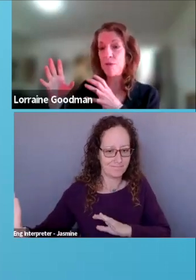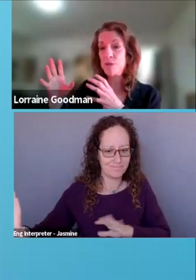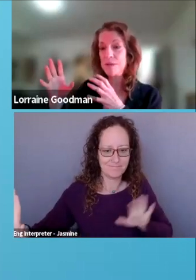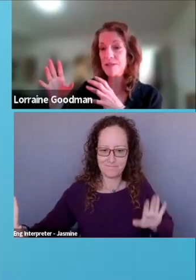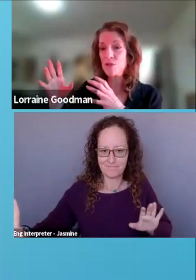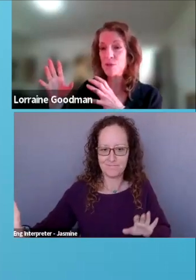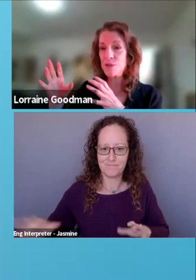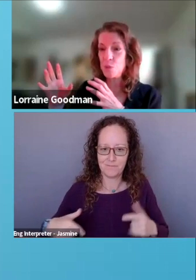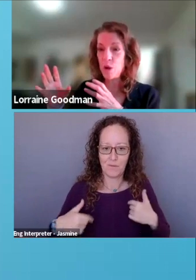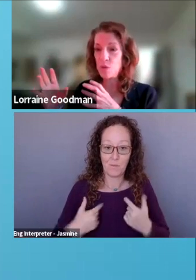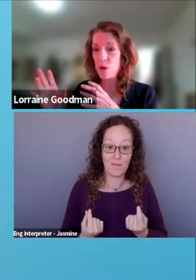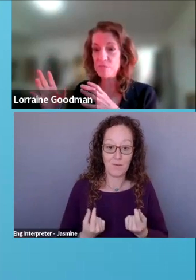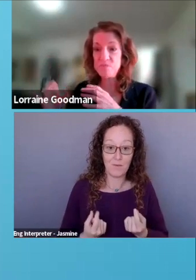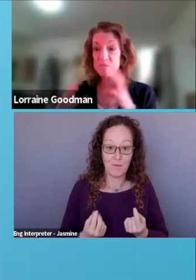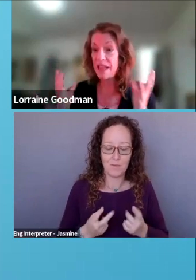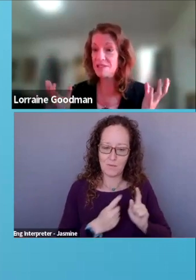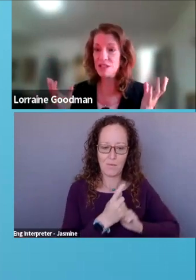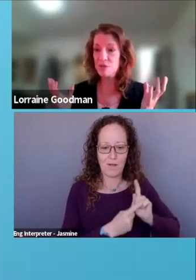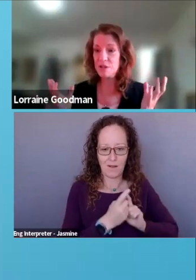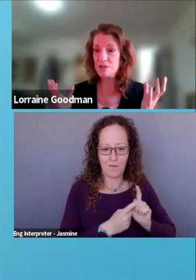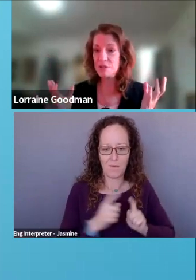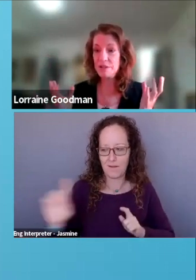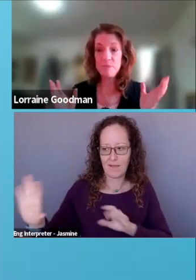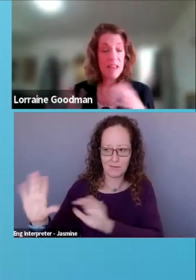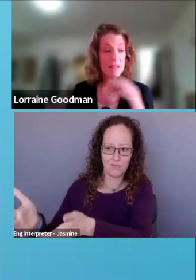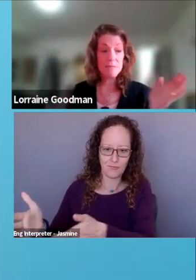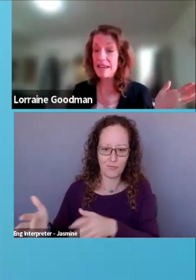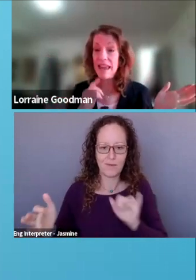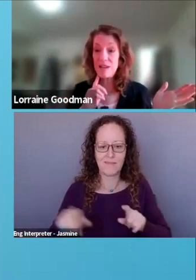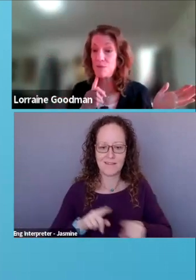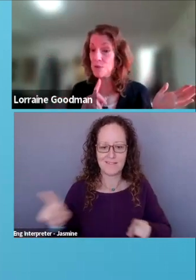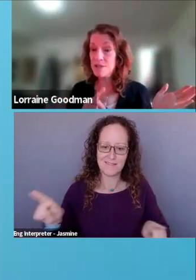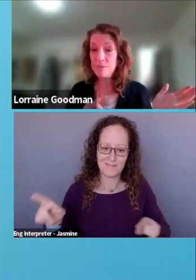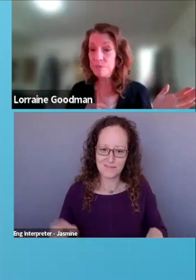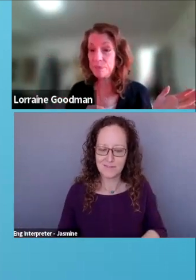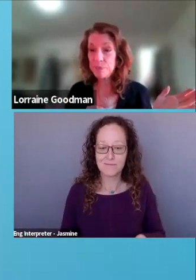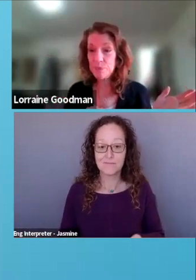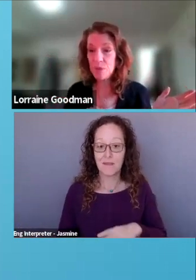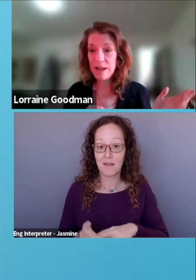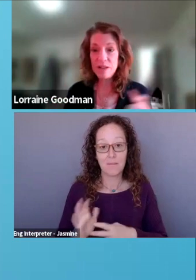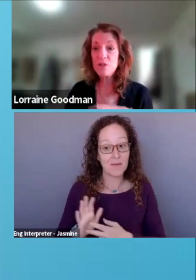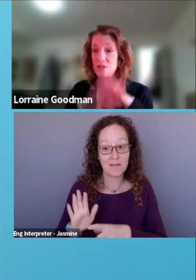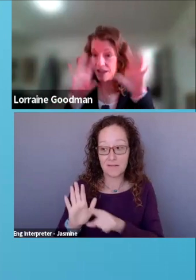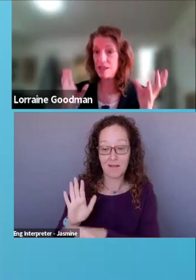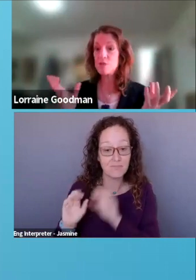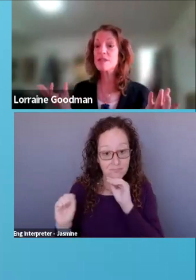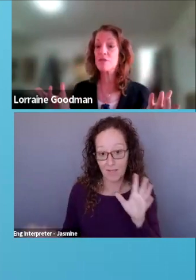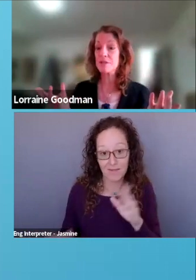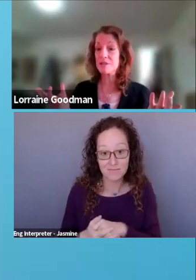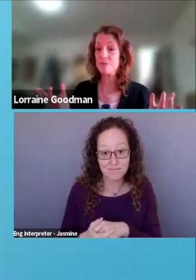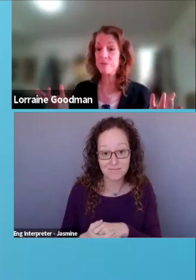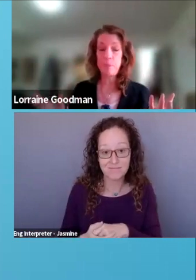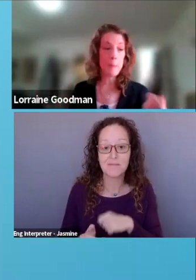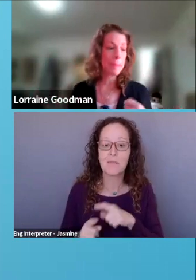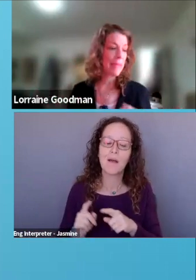big brothers, big sisters is one-on-one. That's the difference. Not negative towards them, right? It's just saying there's a